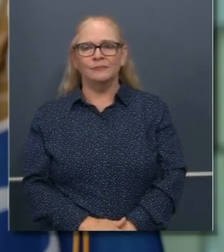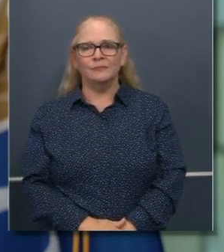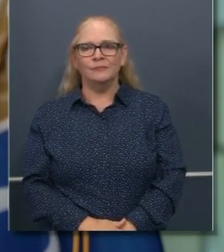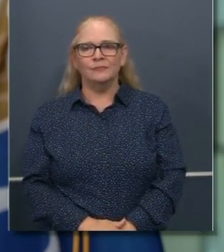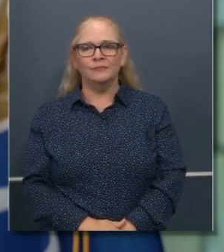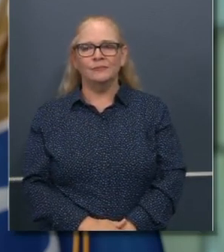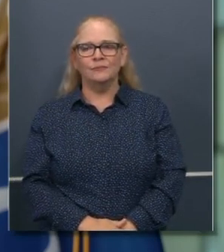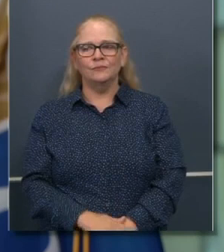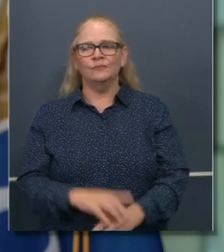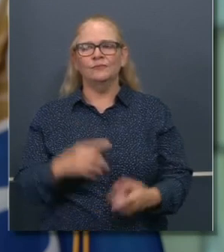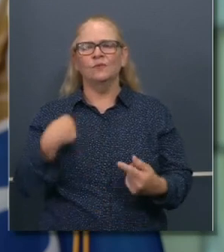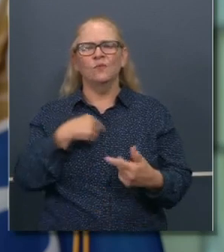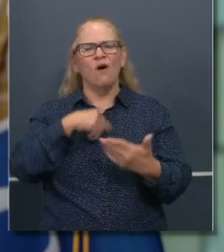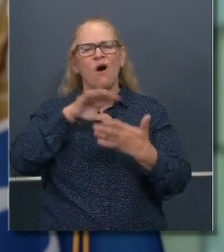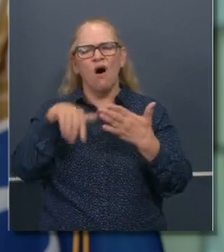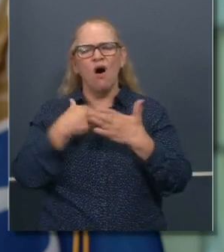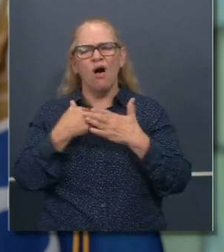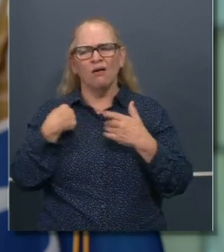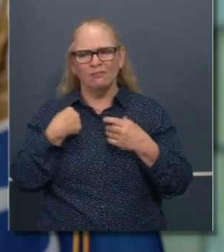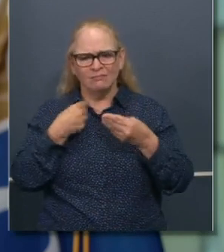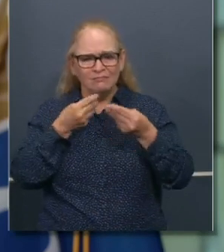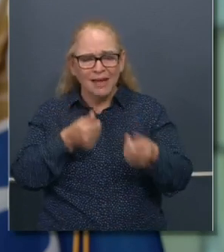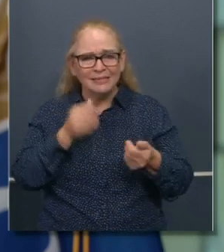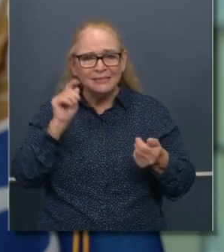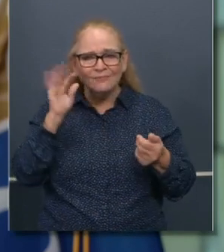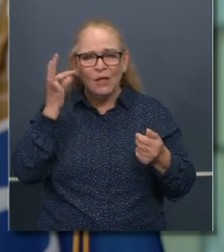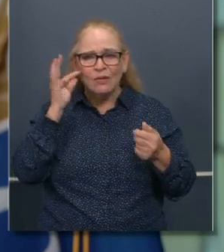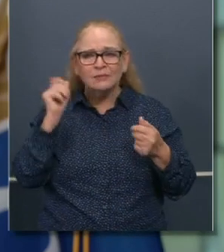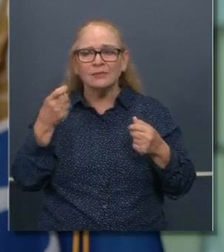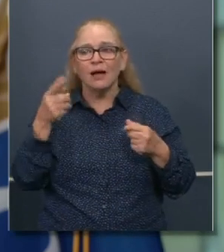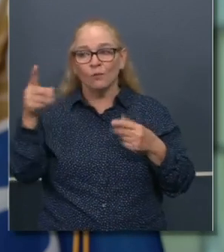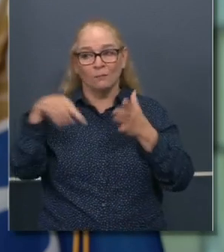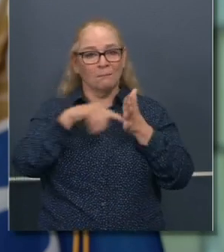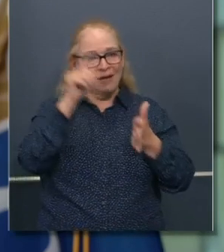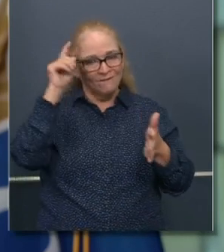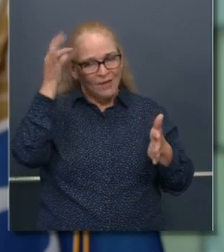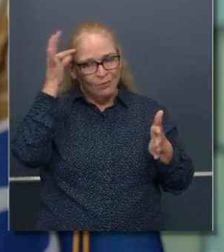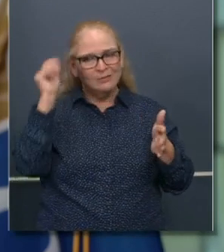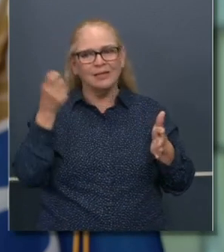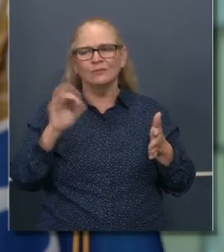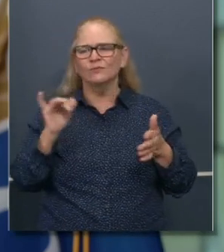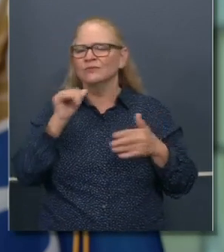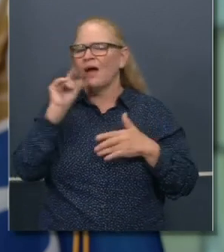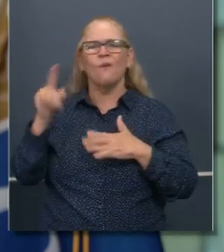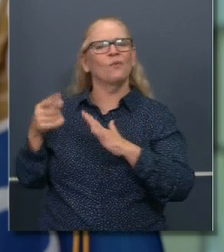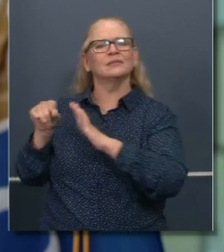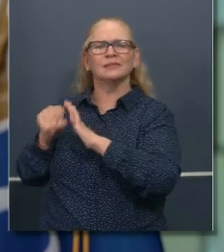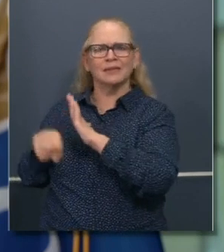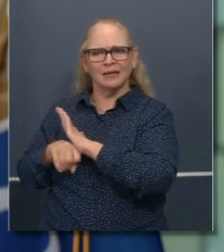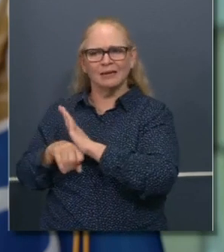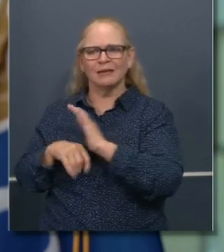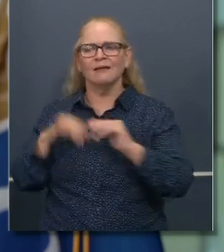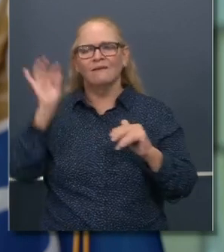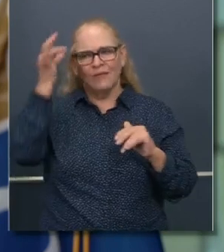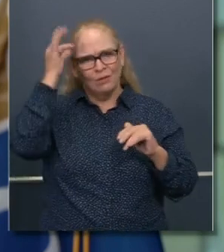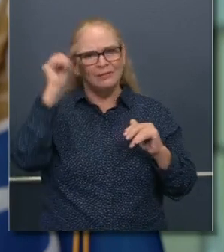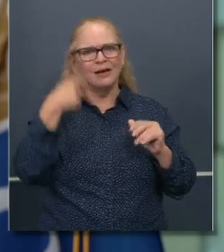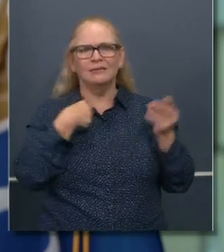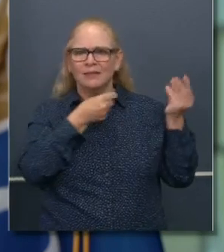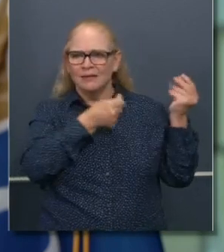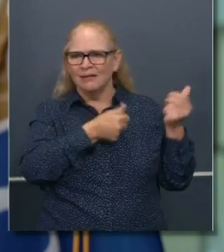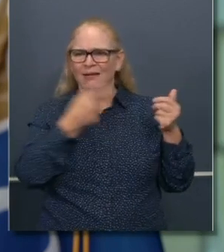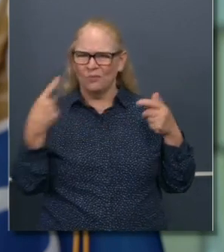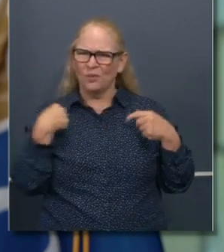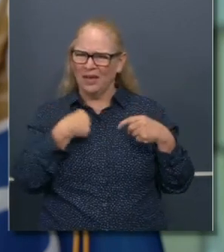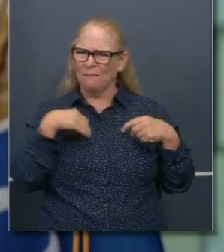federal taxpayers. I'm a taxpayer. You're a federal taxpayer as well. Uh, this is what federal government is all about, time of